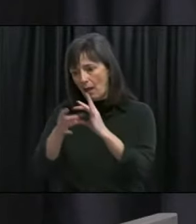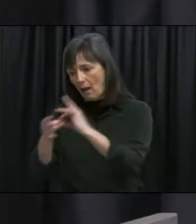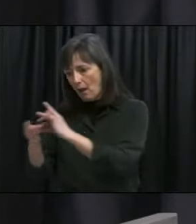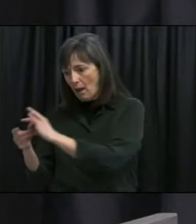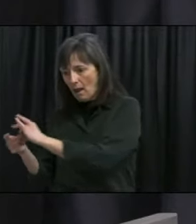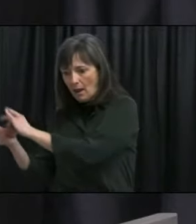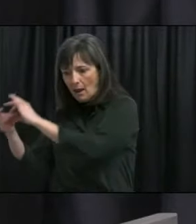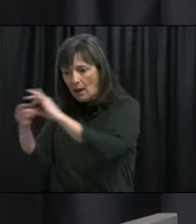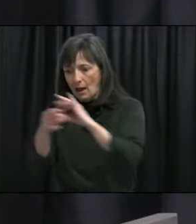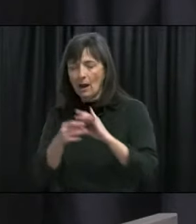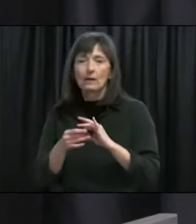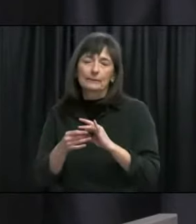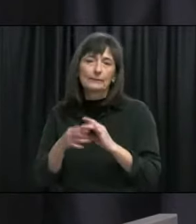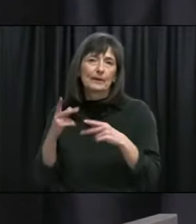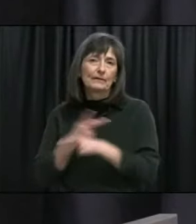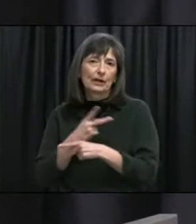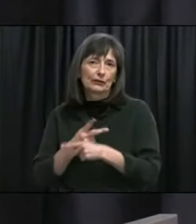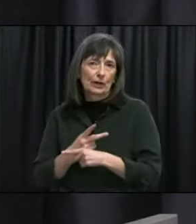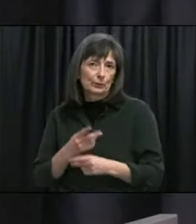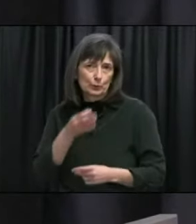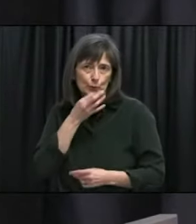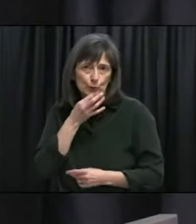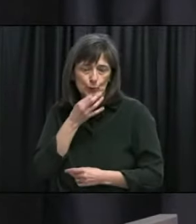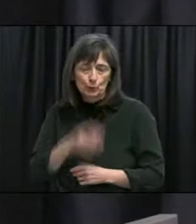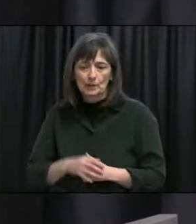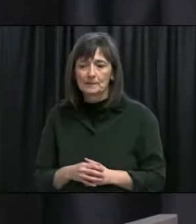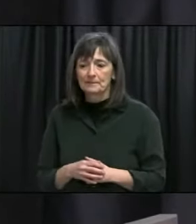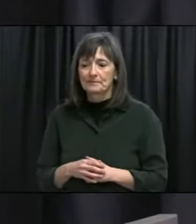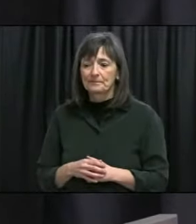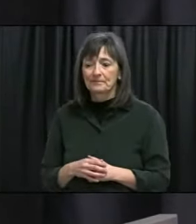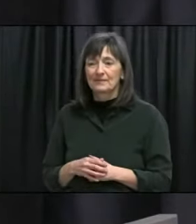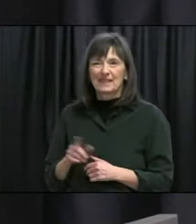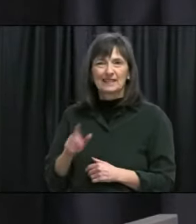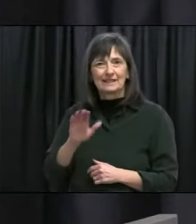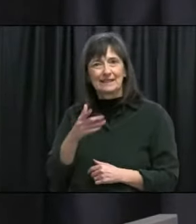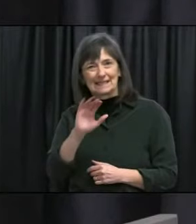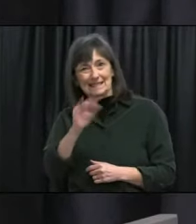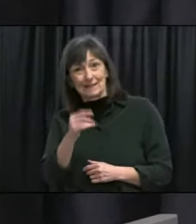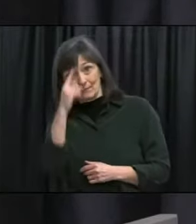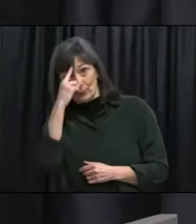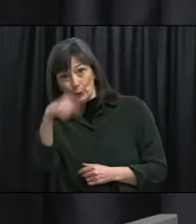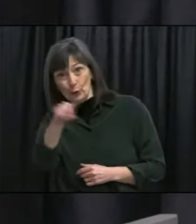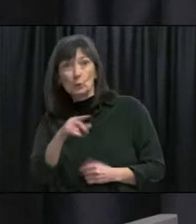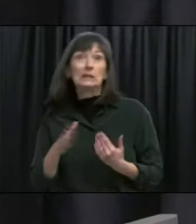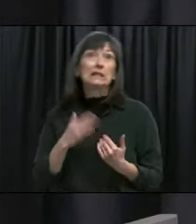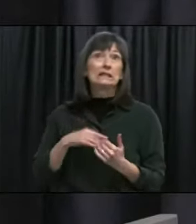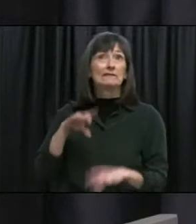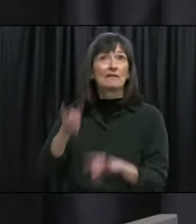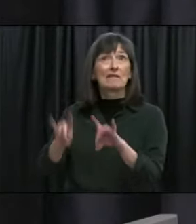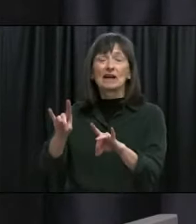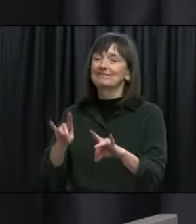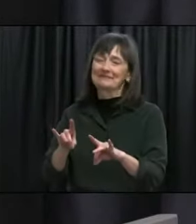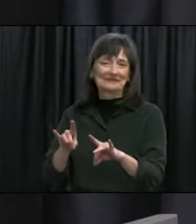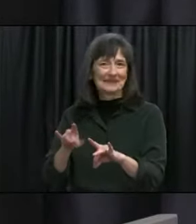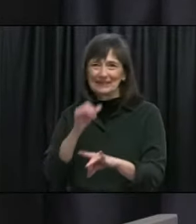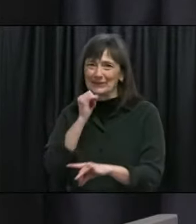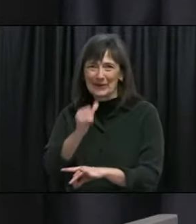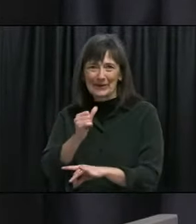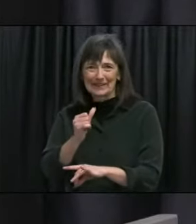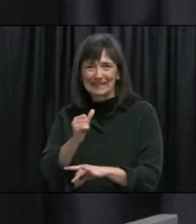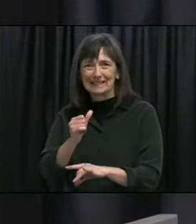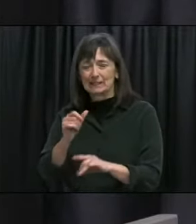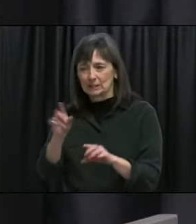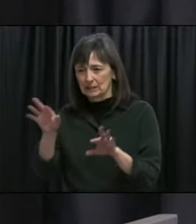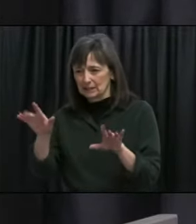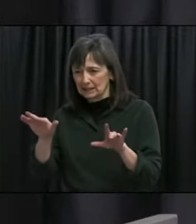it sounds like it would be very easy but it isn't actually as easy as you would think because you do have to